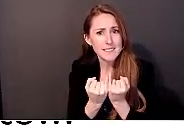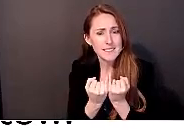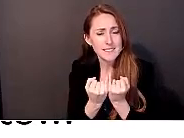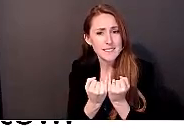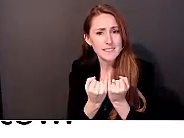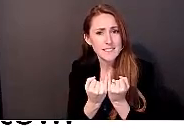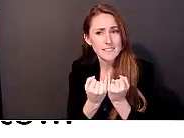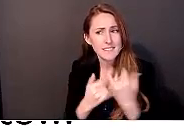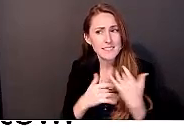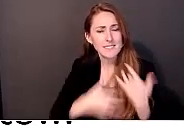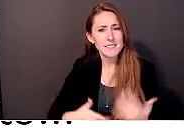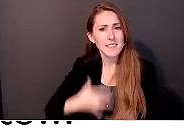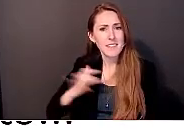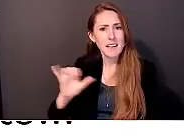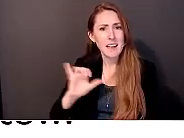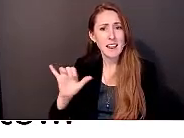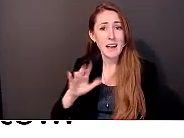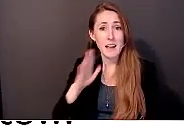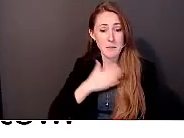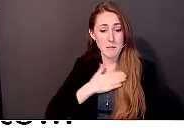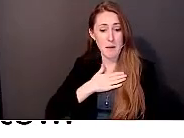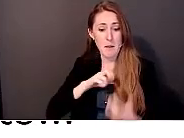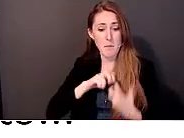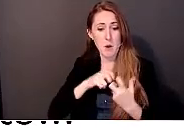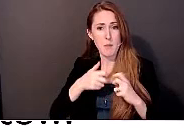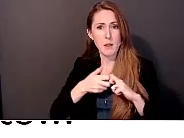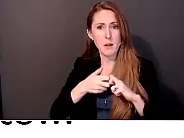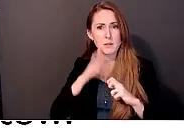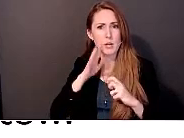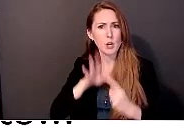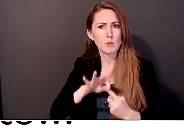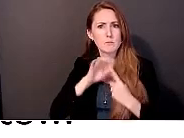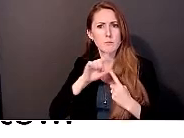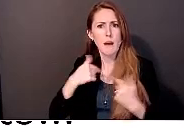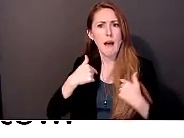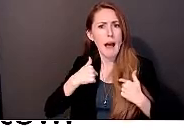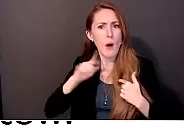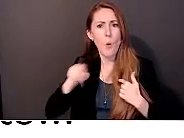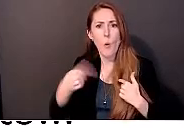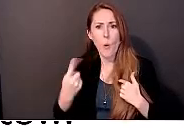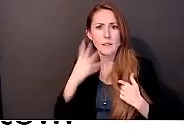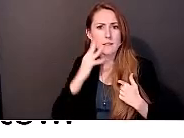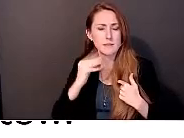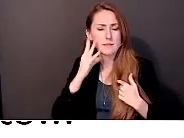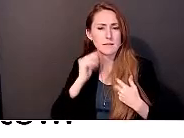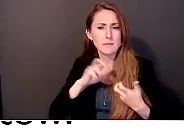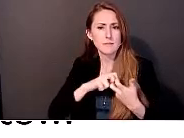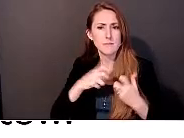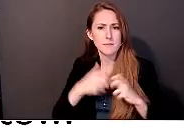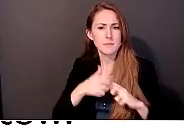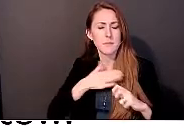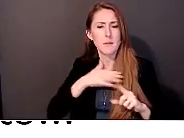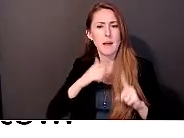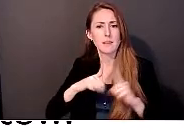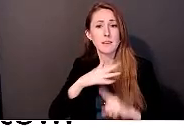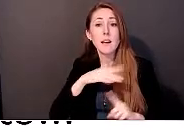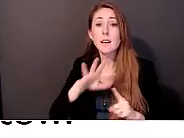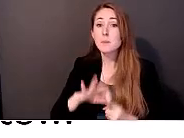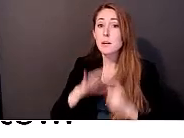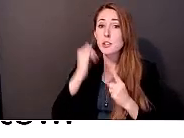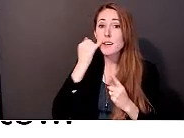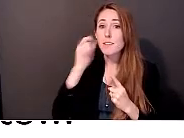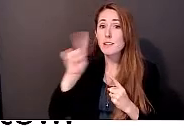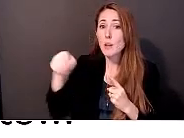are unique to your setting, um, sometimes, especially if this is just the community you've lived in most of your life,